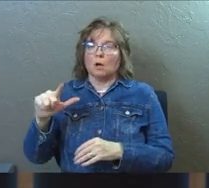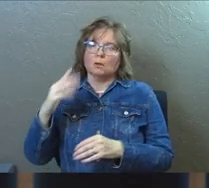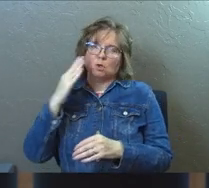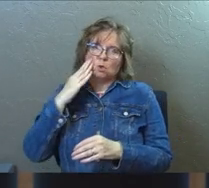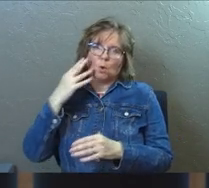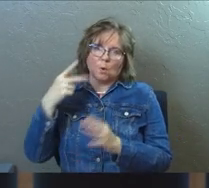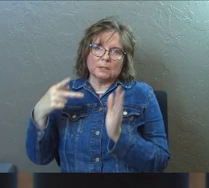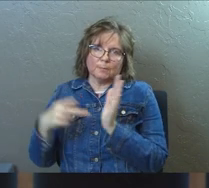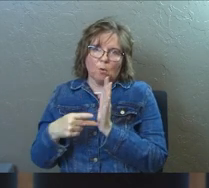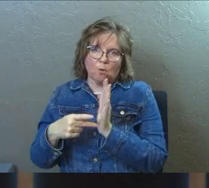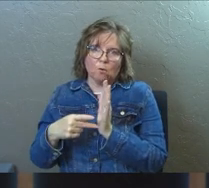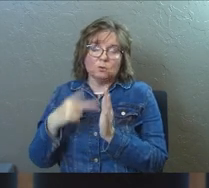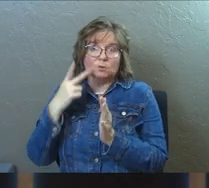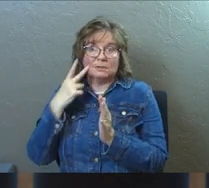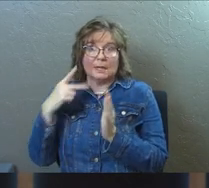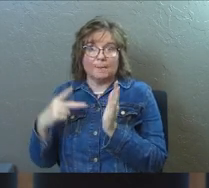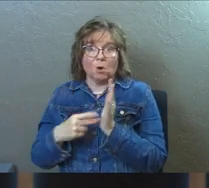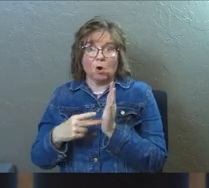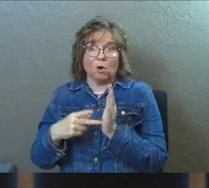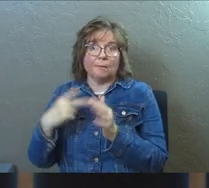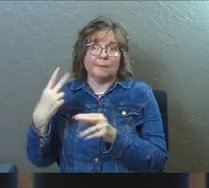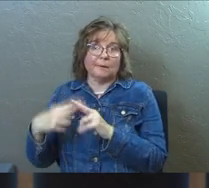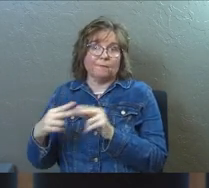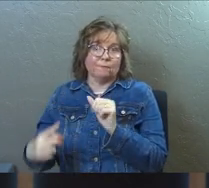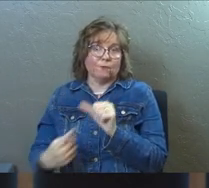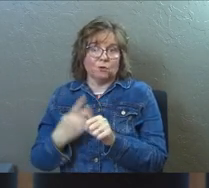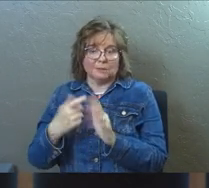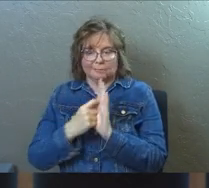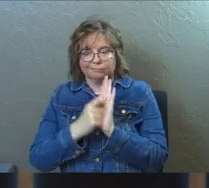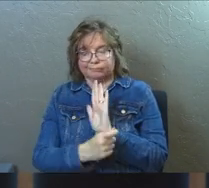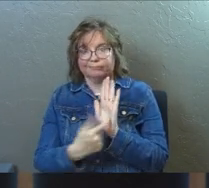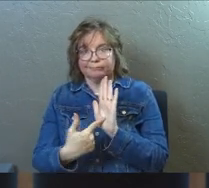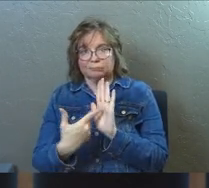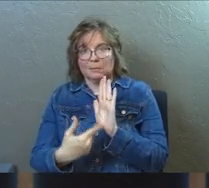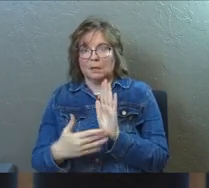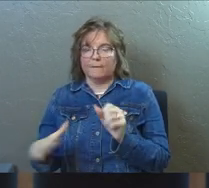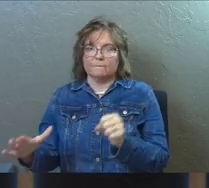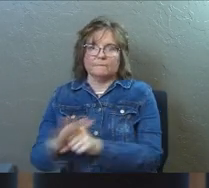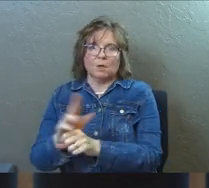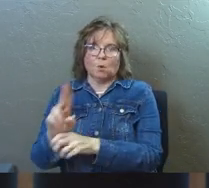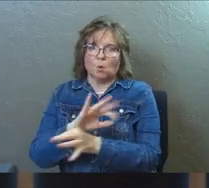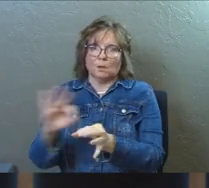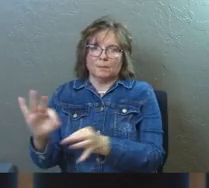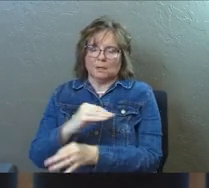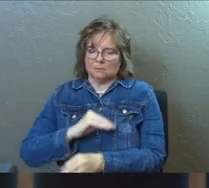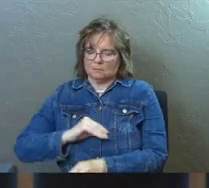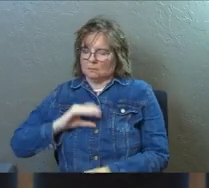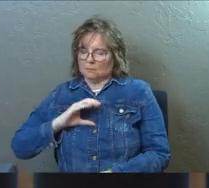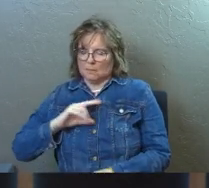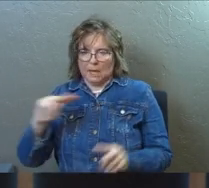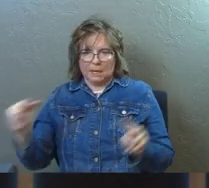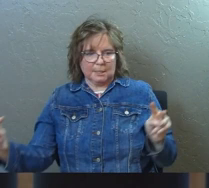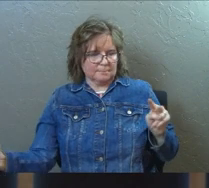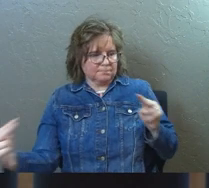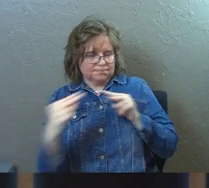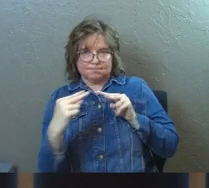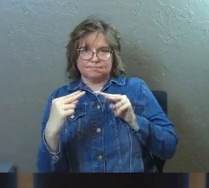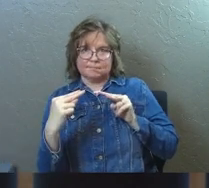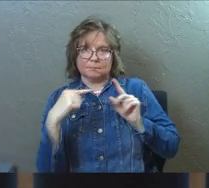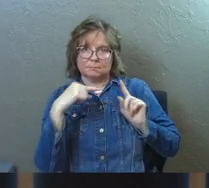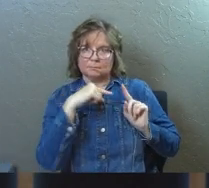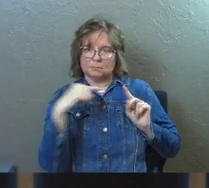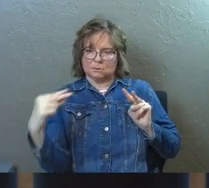as Paul. So this is where we get Paul's name for the first time in the book of Acts. He was filled with the Holy Spirit, and he looked the sorcerer in the eye